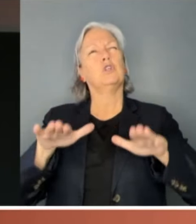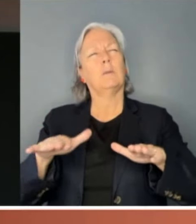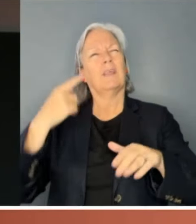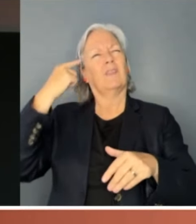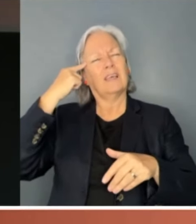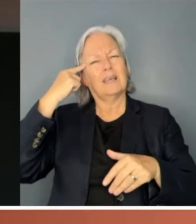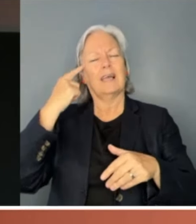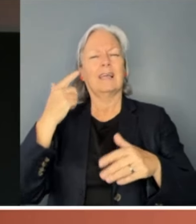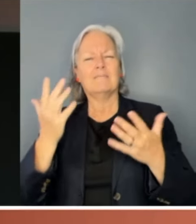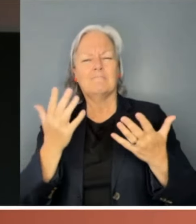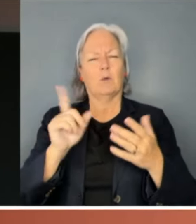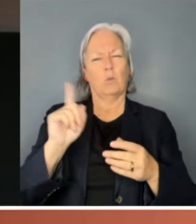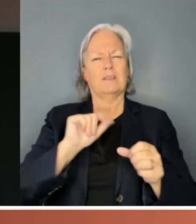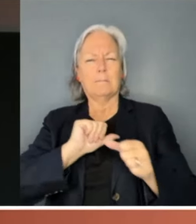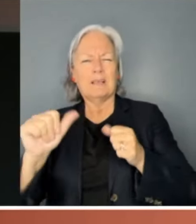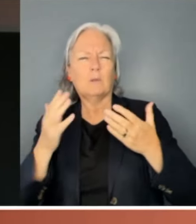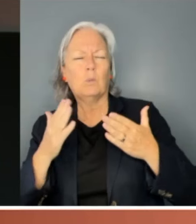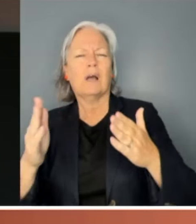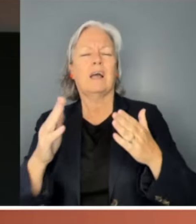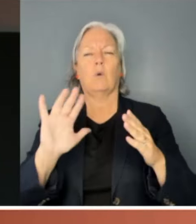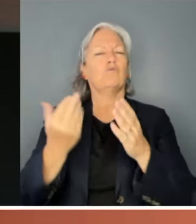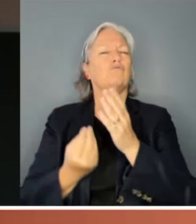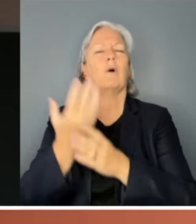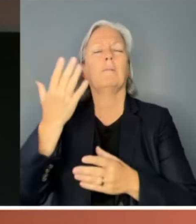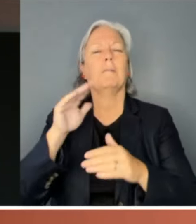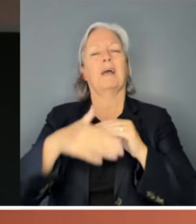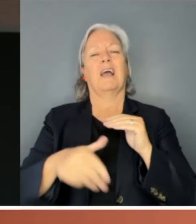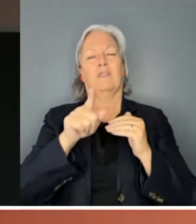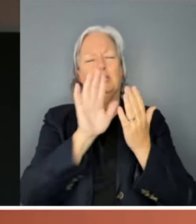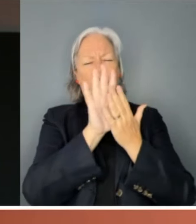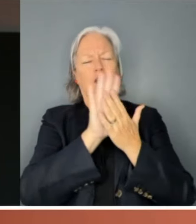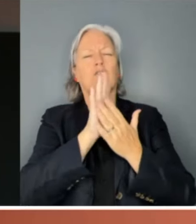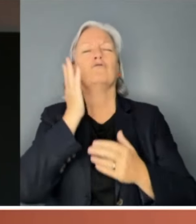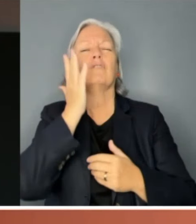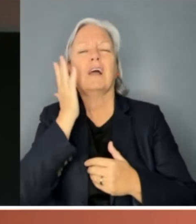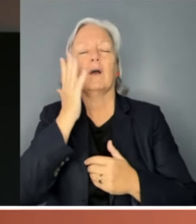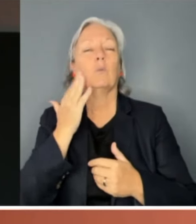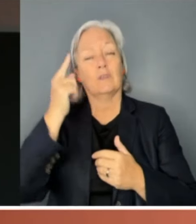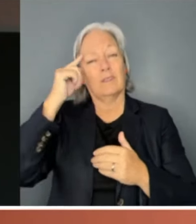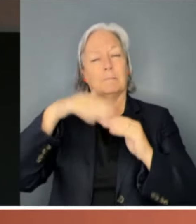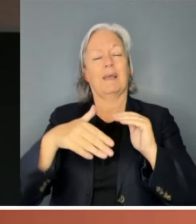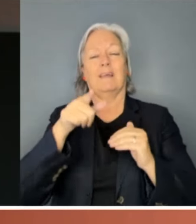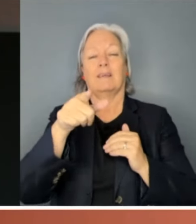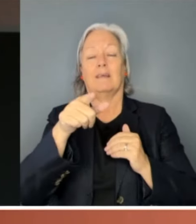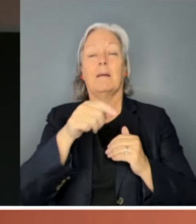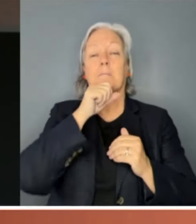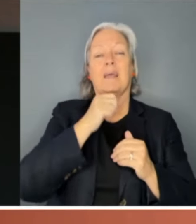indeed in any grown-up way about the shades of grey when it comes to gender and politics. We have simply avoided